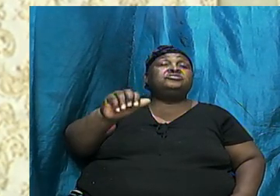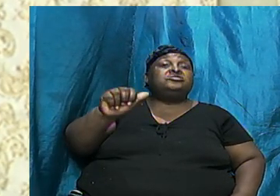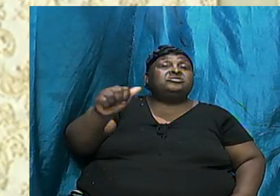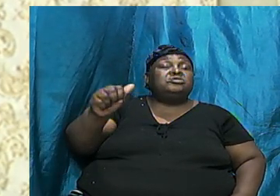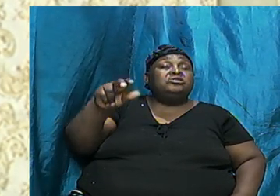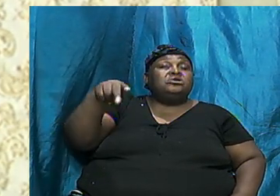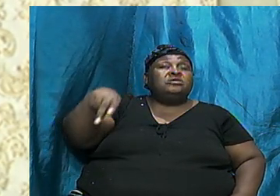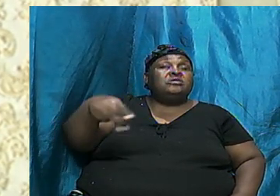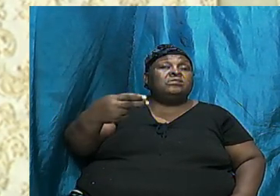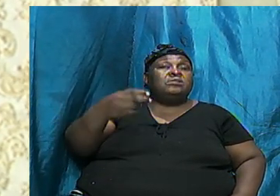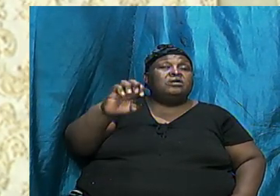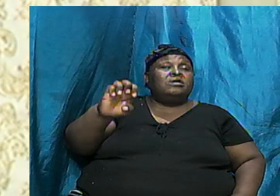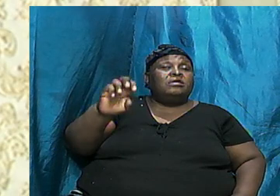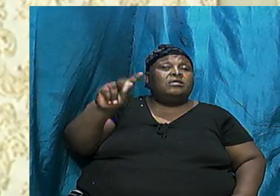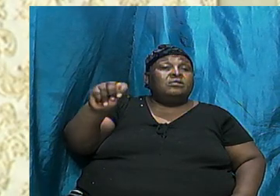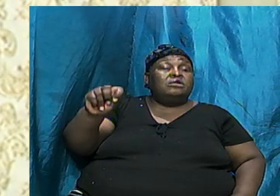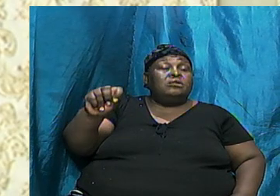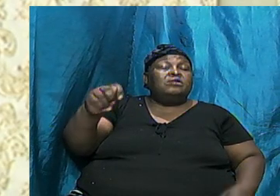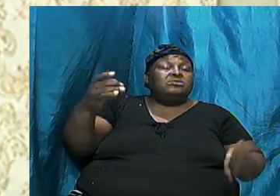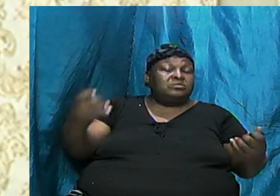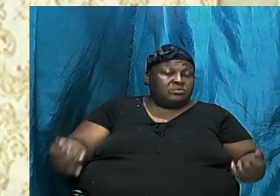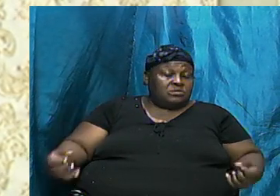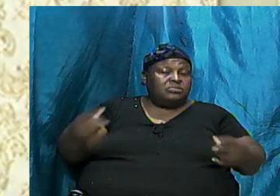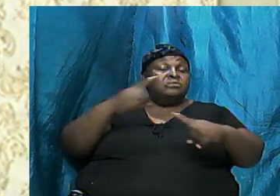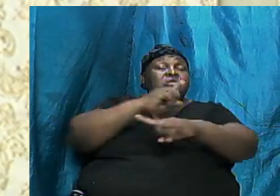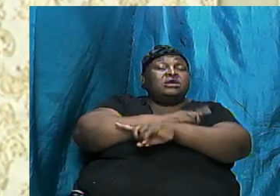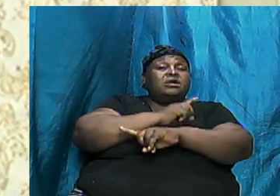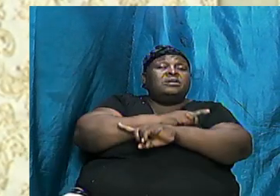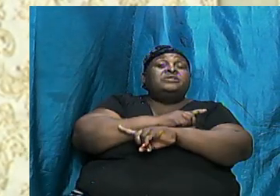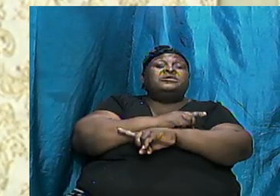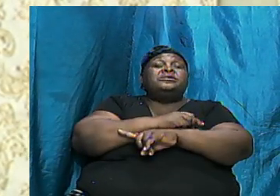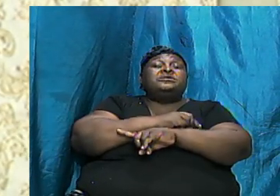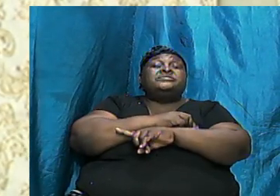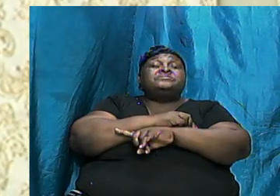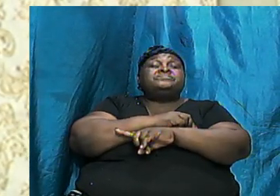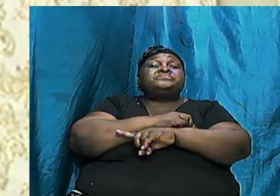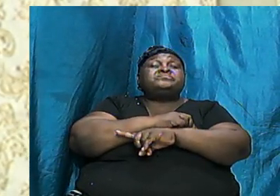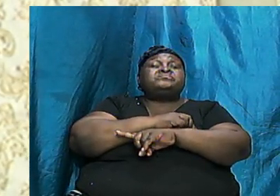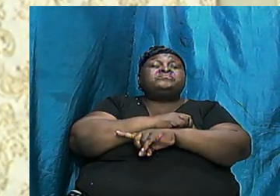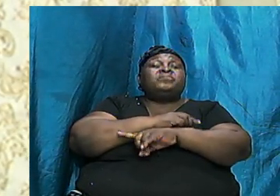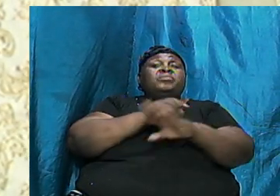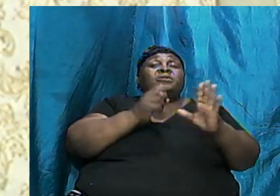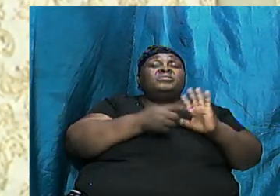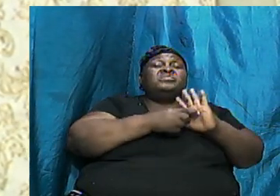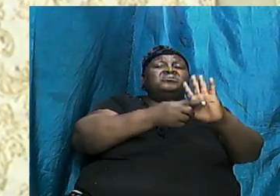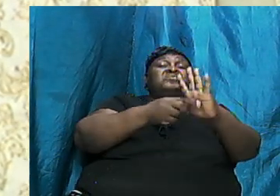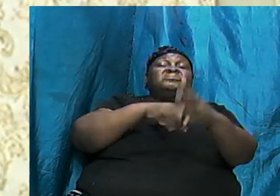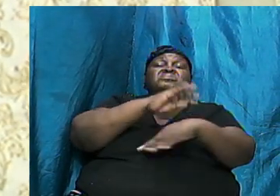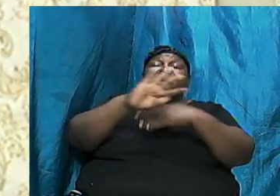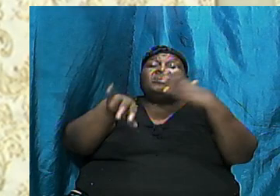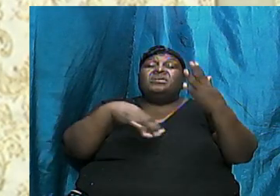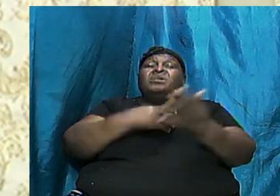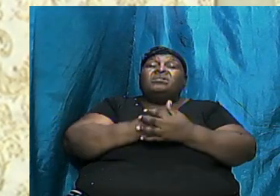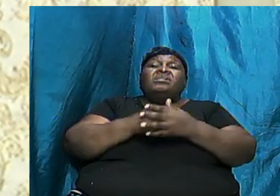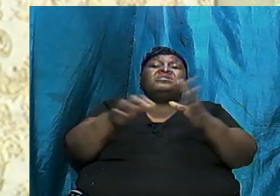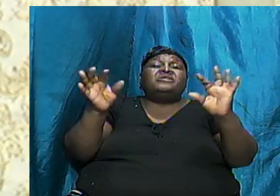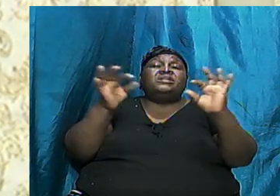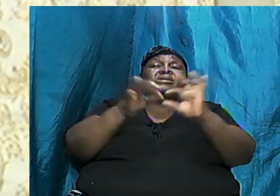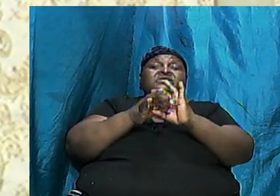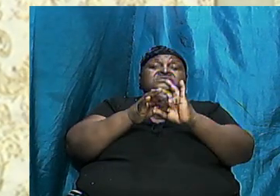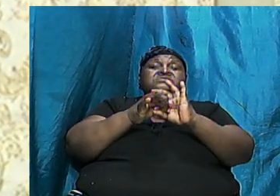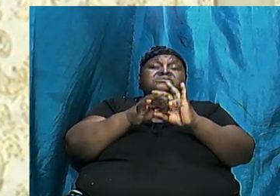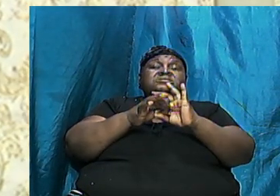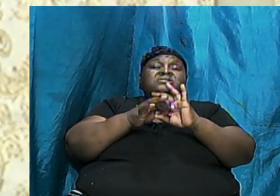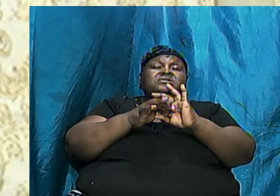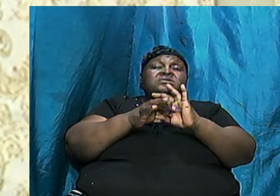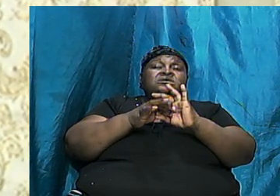today we will not, but we are going to show us all the links and show us where